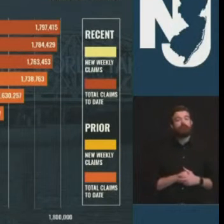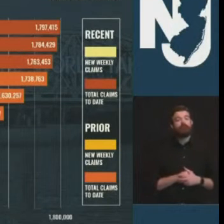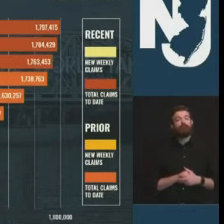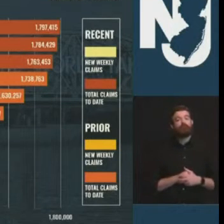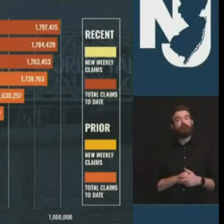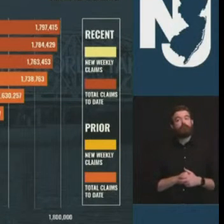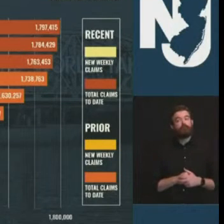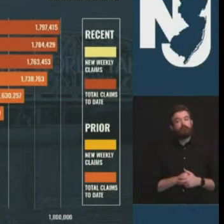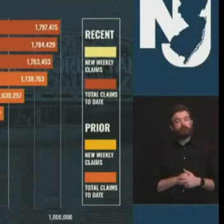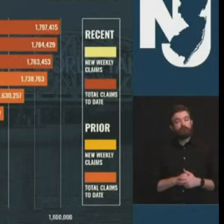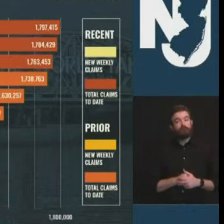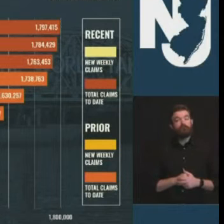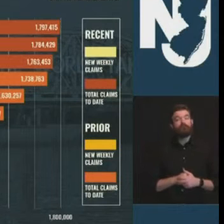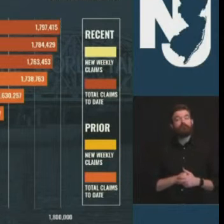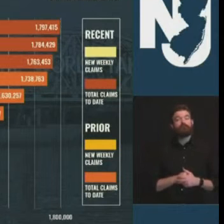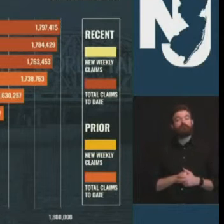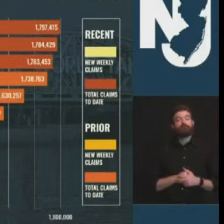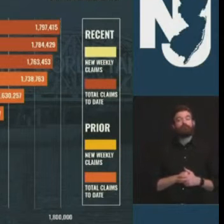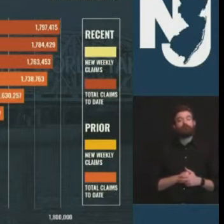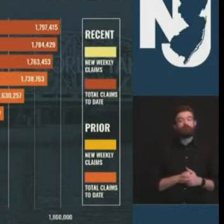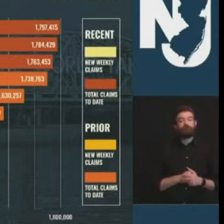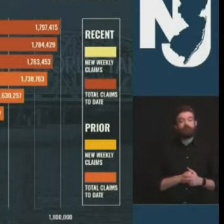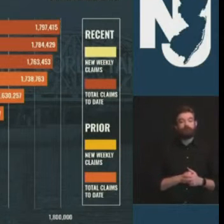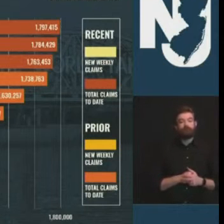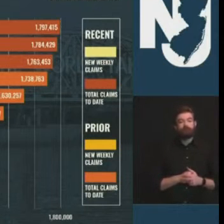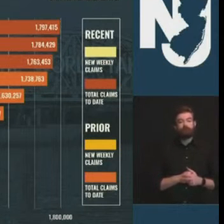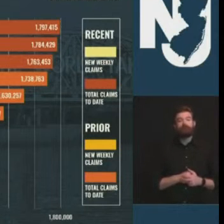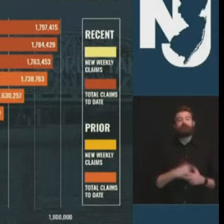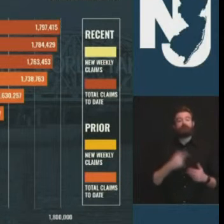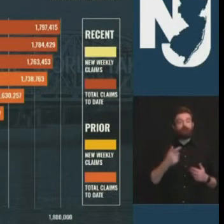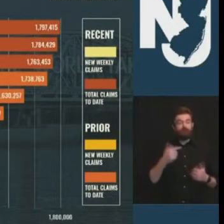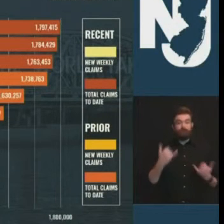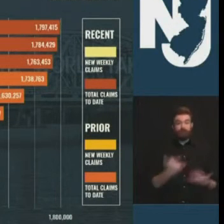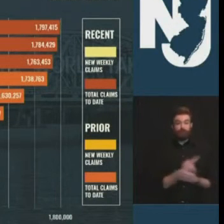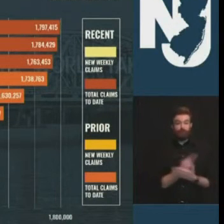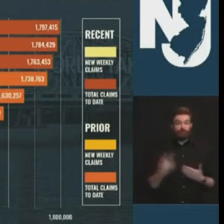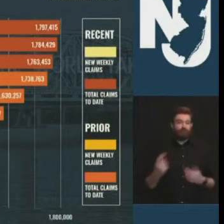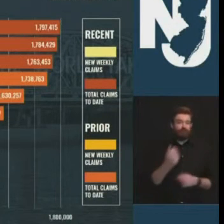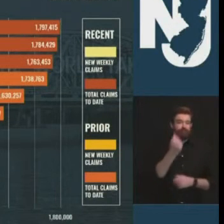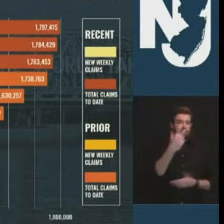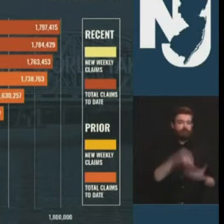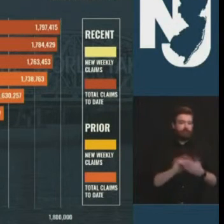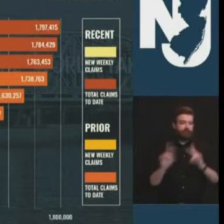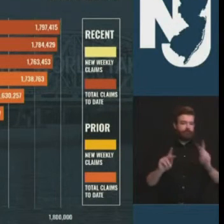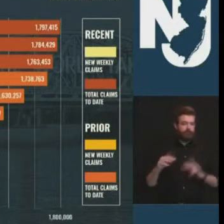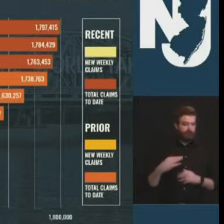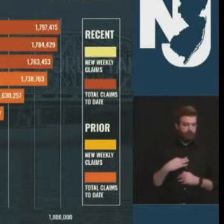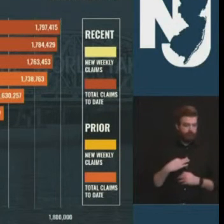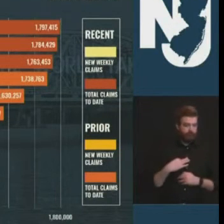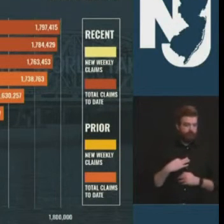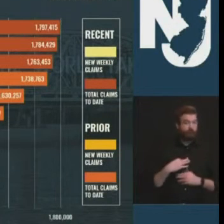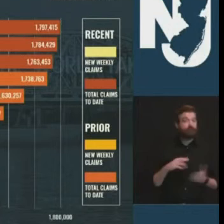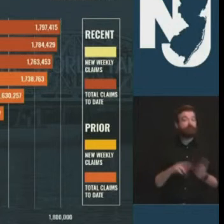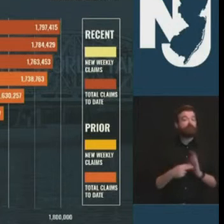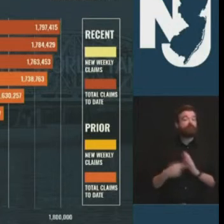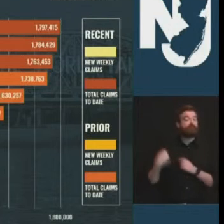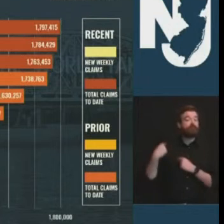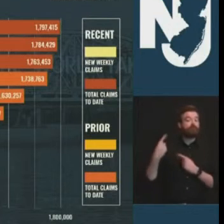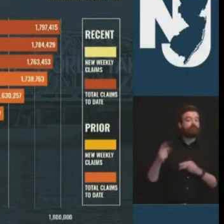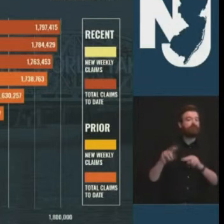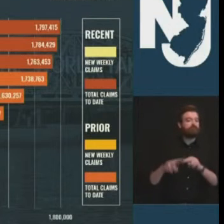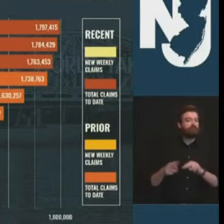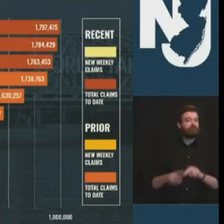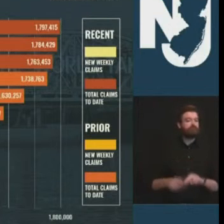this week that is the fifth consecutive week of decline i guess that's a good thing however we will not lose sight of the tremendous impact that this